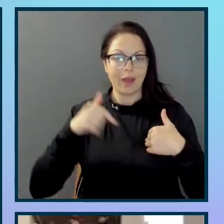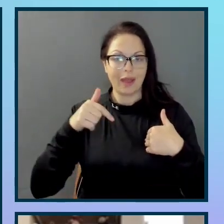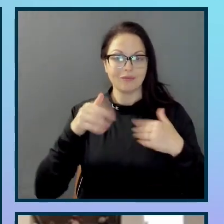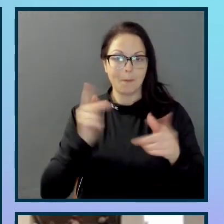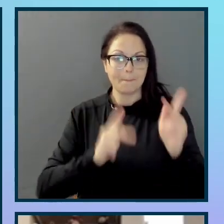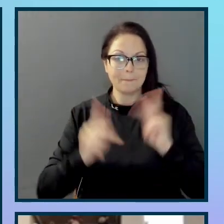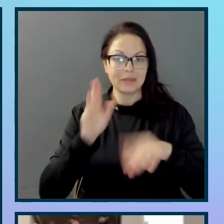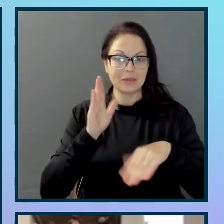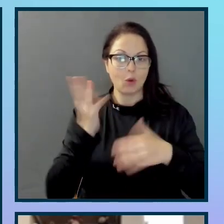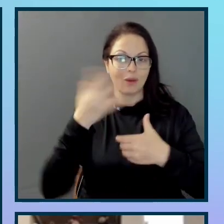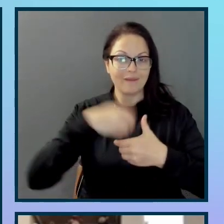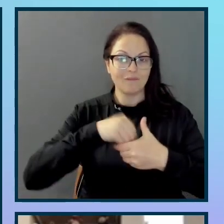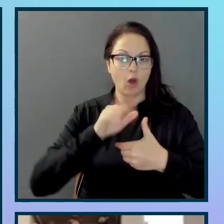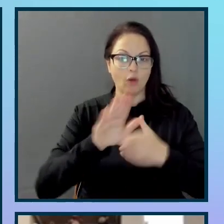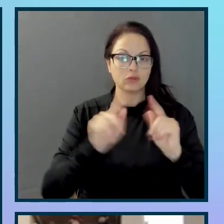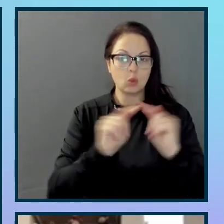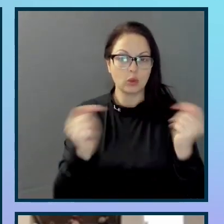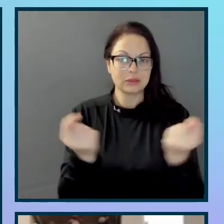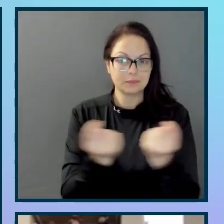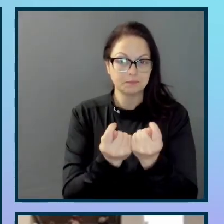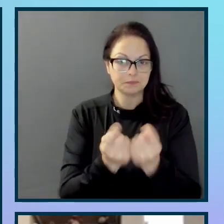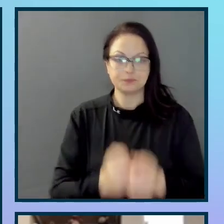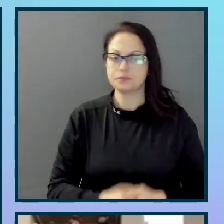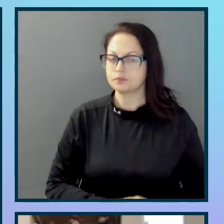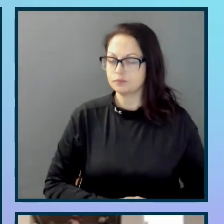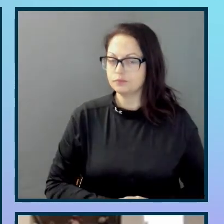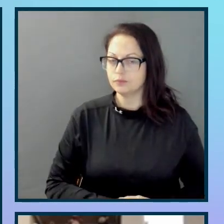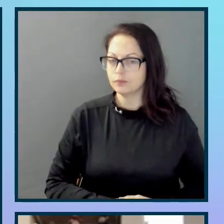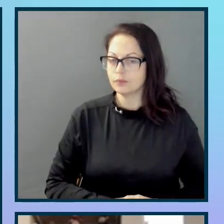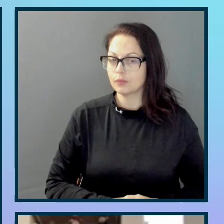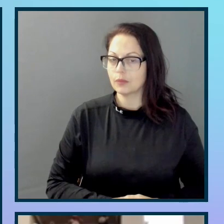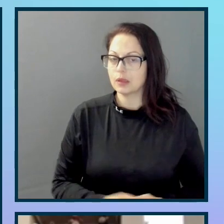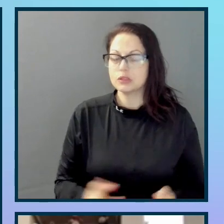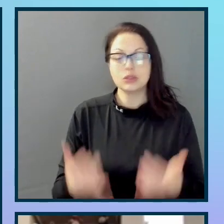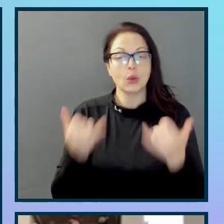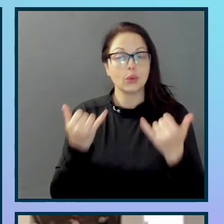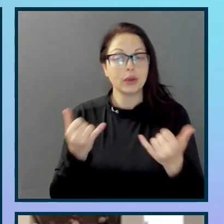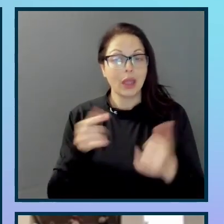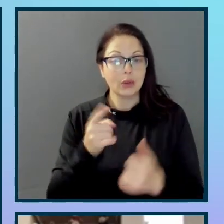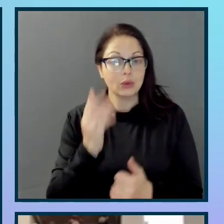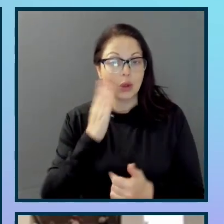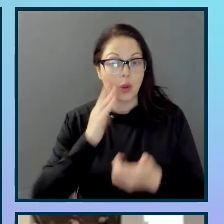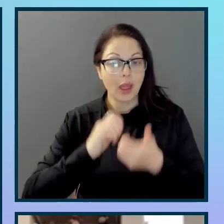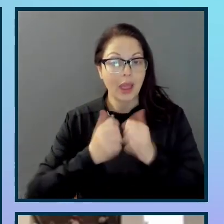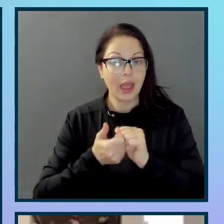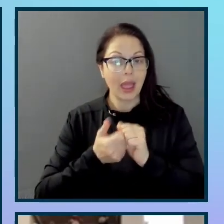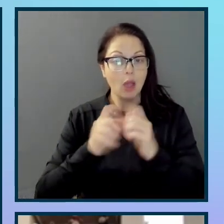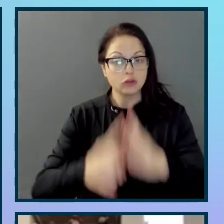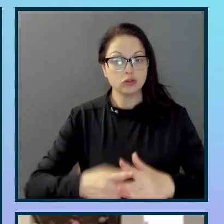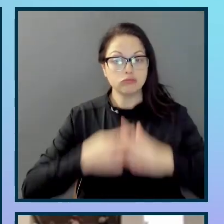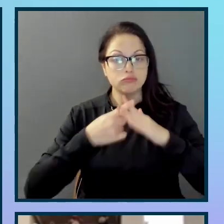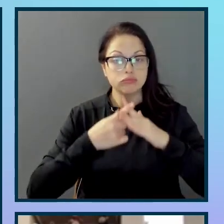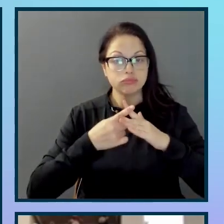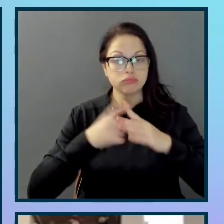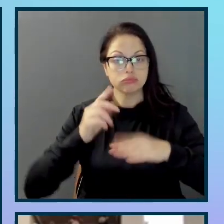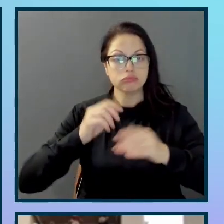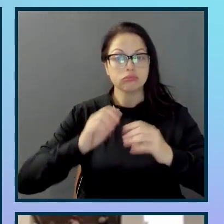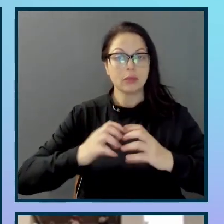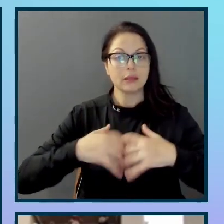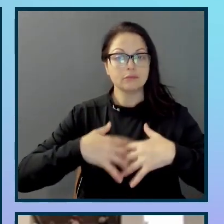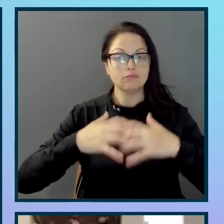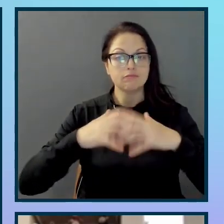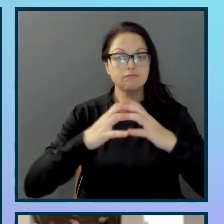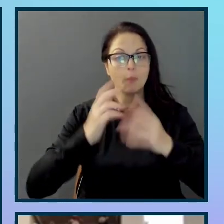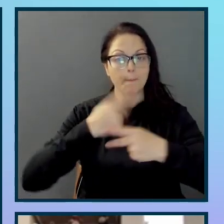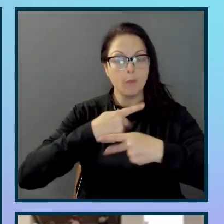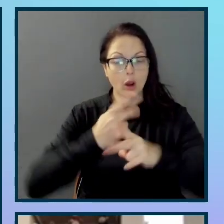So now that we've seen how to get your program off the ground, kind of at least, let's have a little look at how your new champions network can